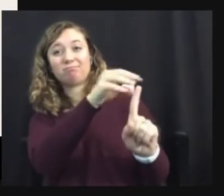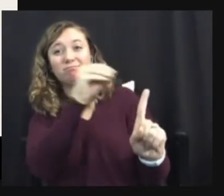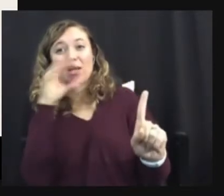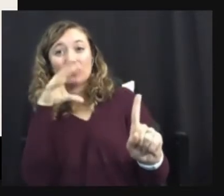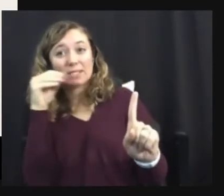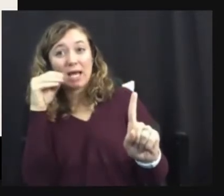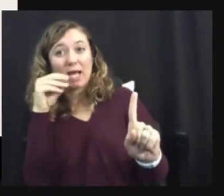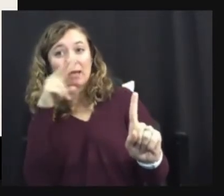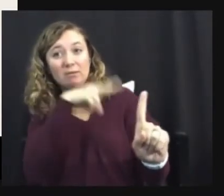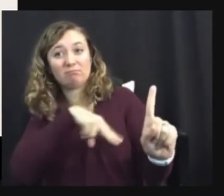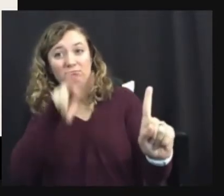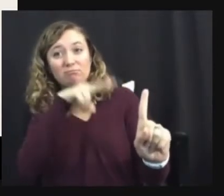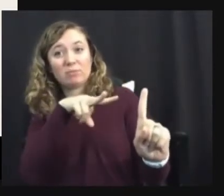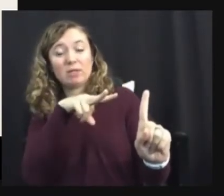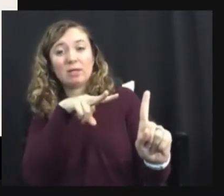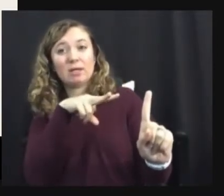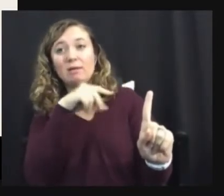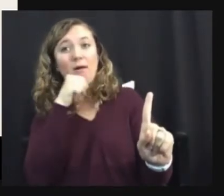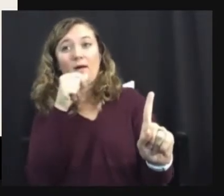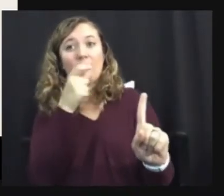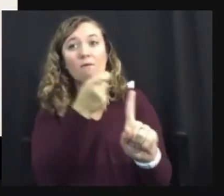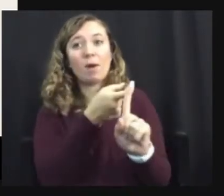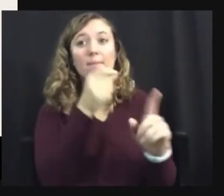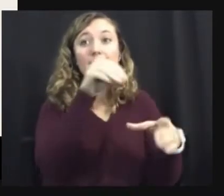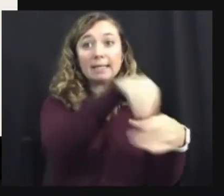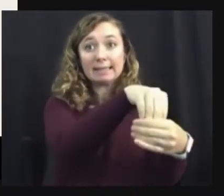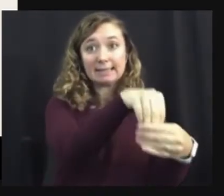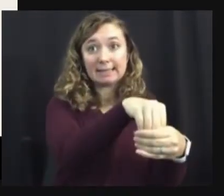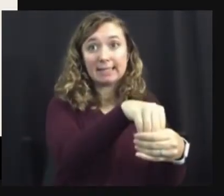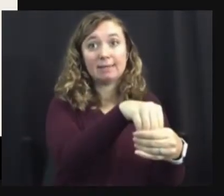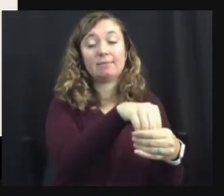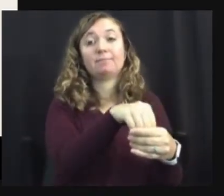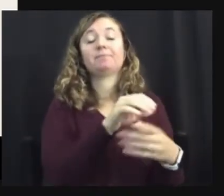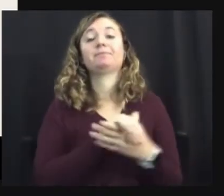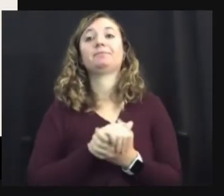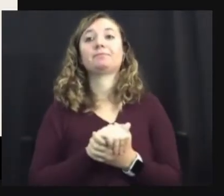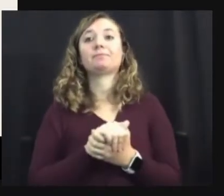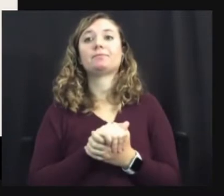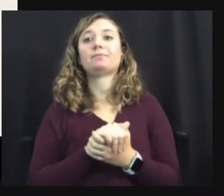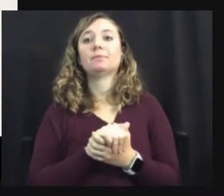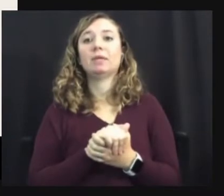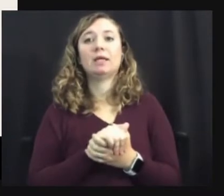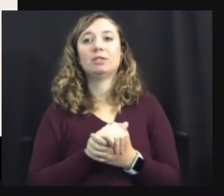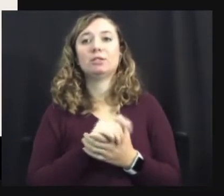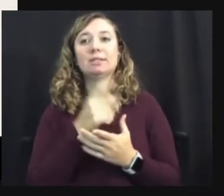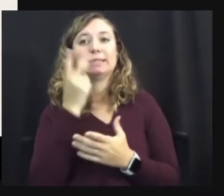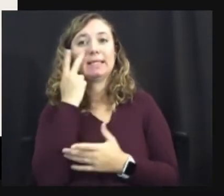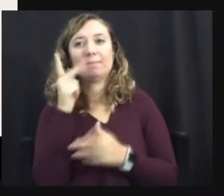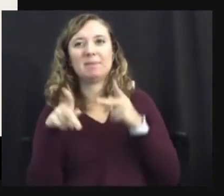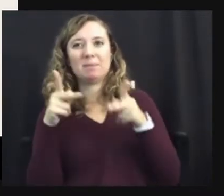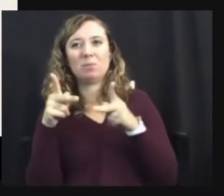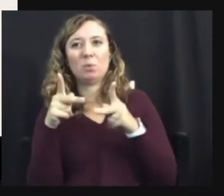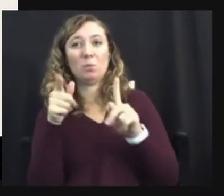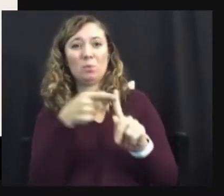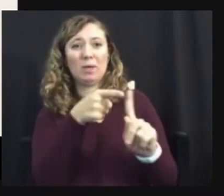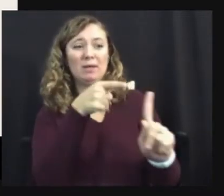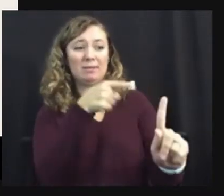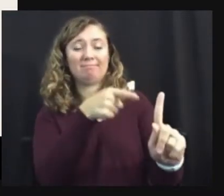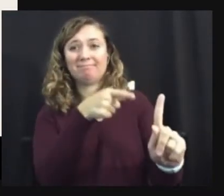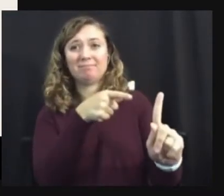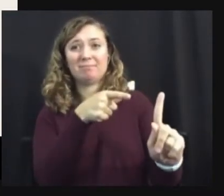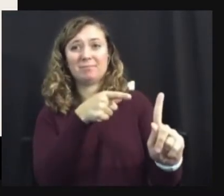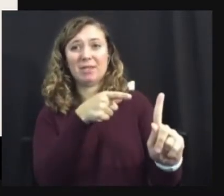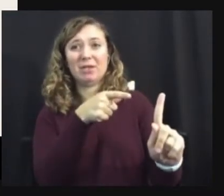um, and also based on seeing autistic people in distress. So